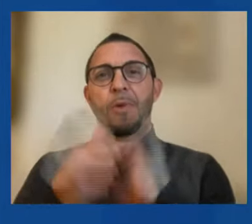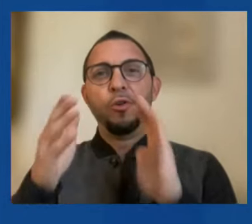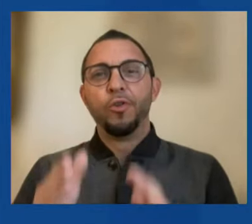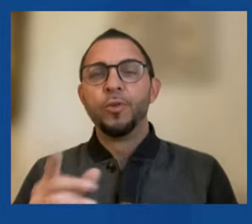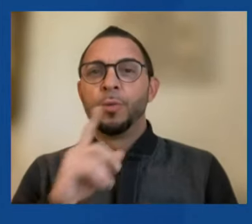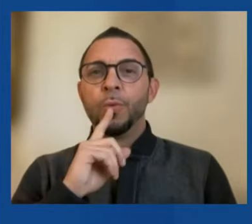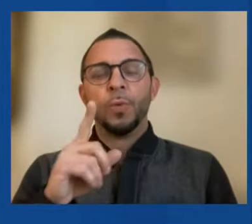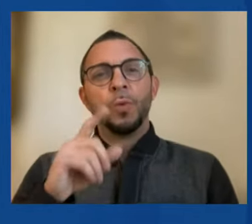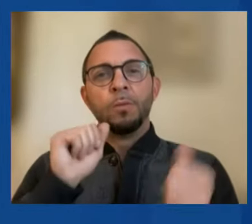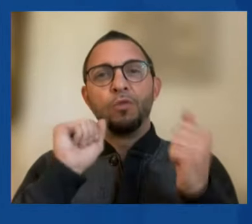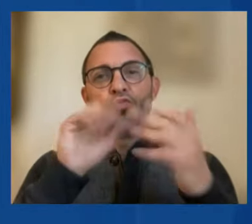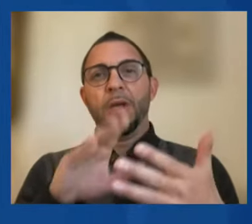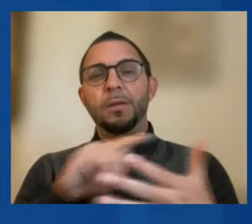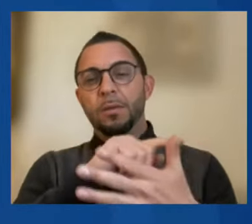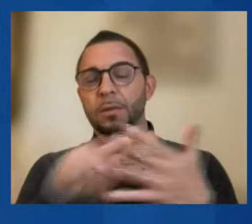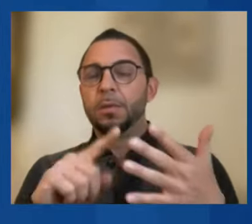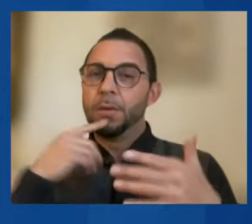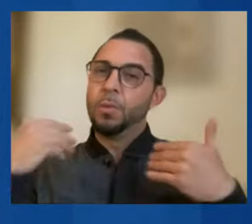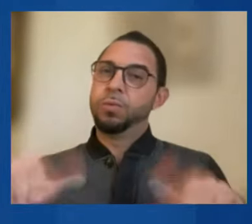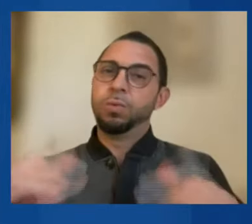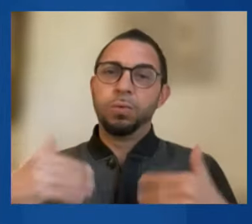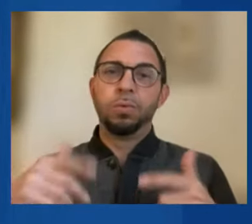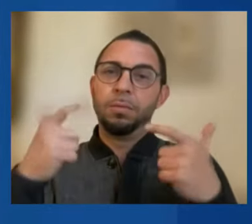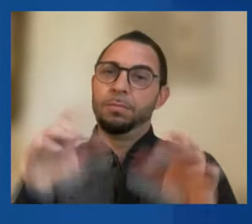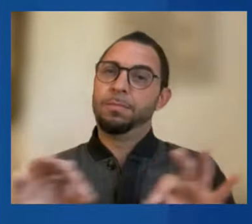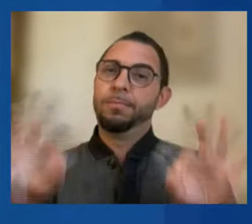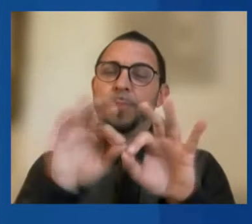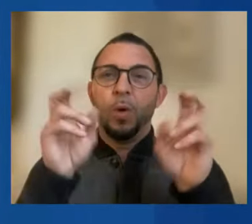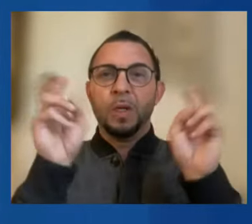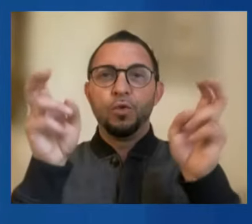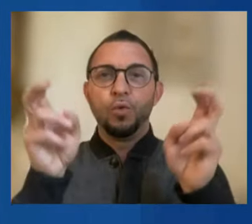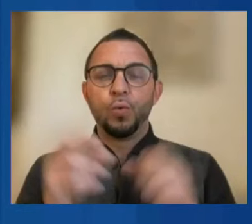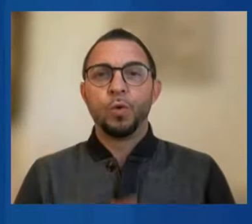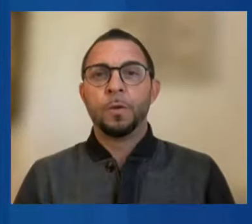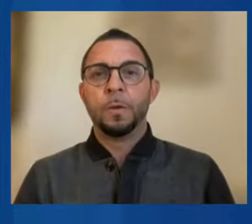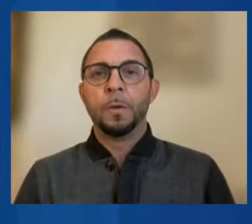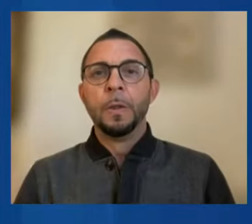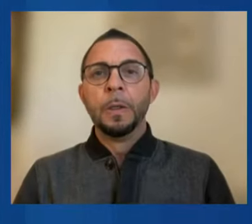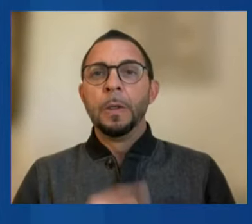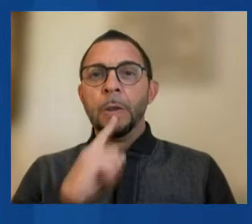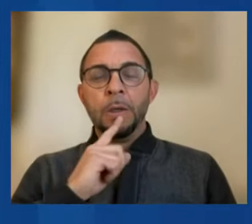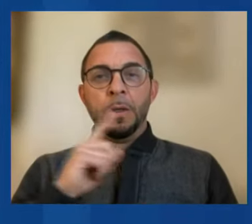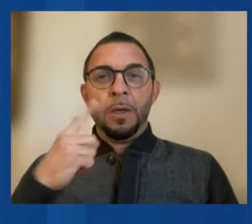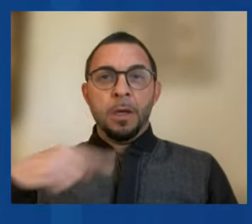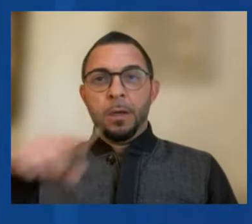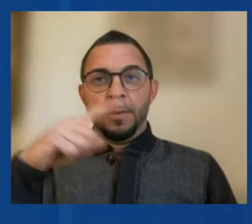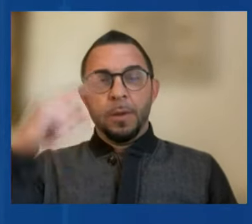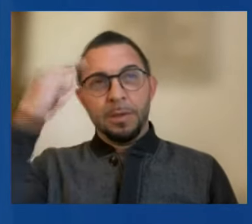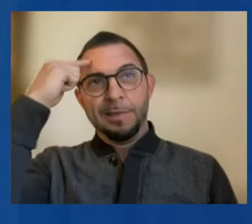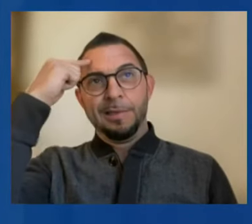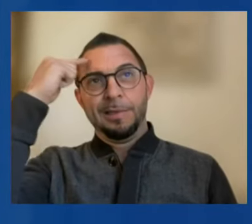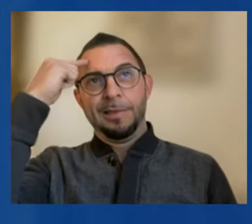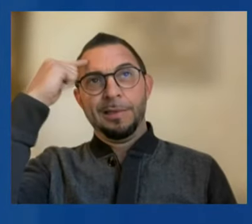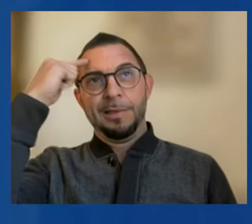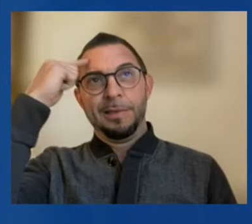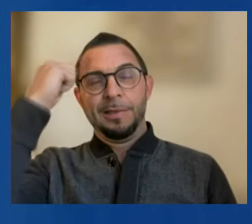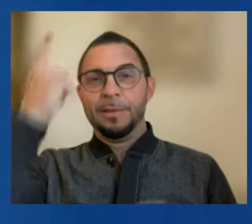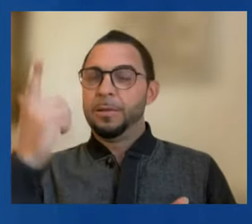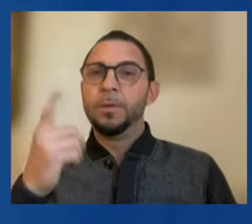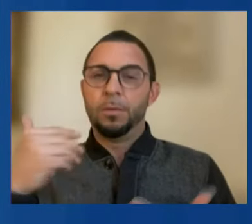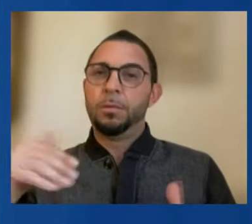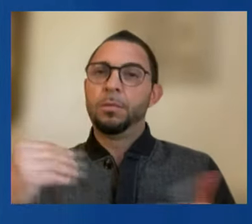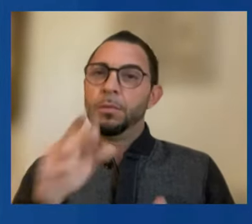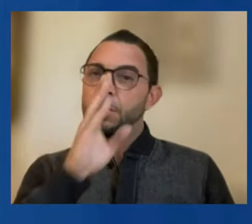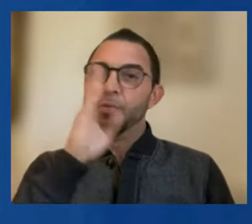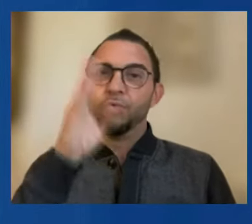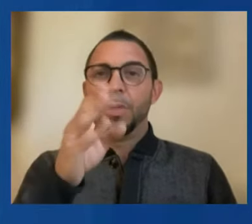these big issues. At the top of everyone's minds will be the direct impact and